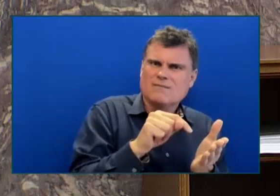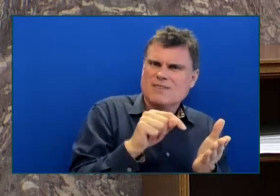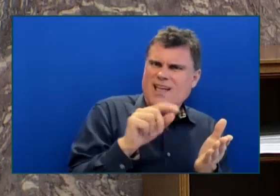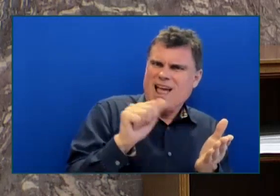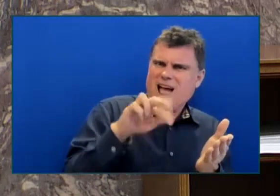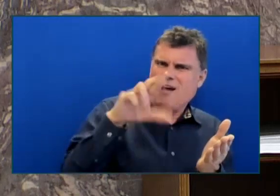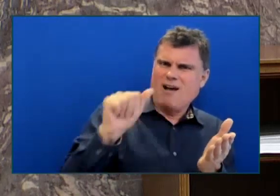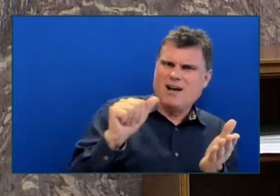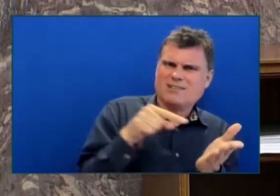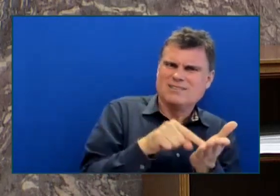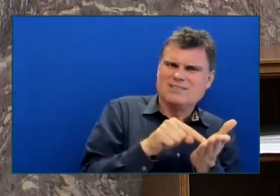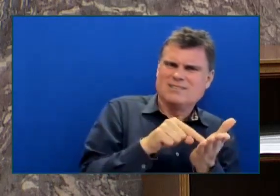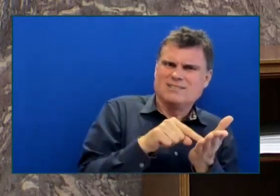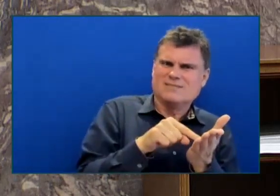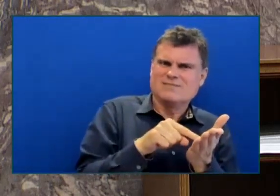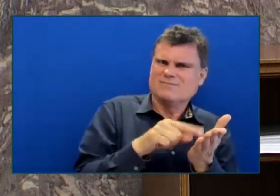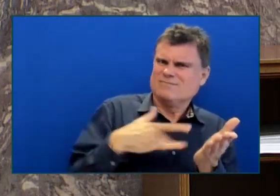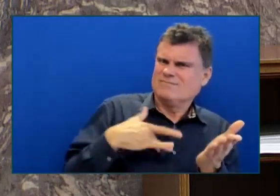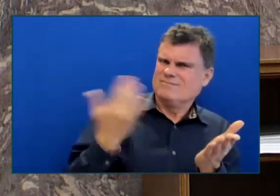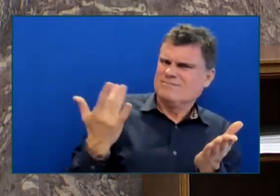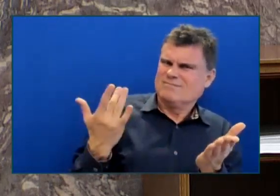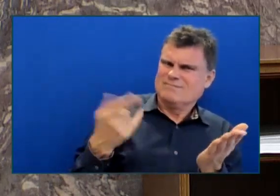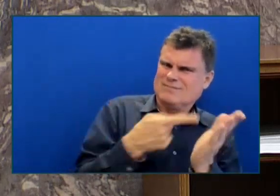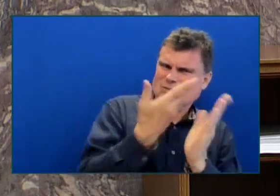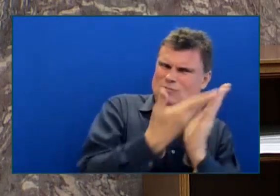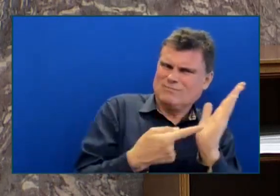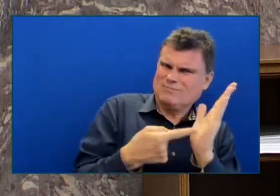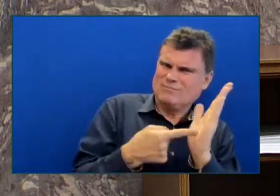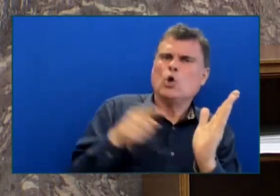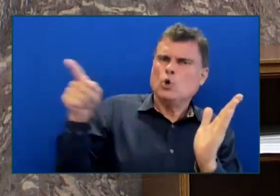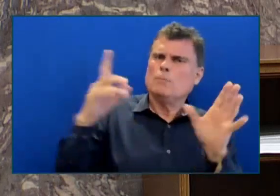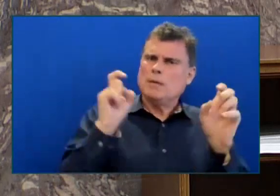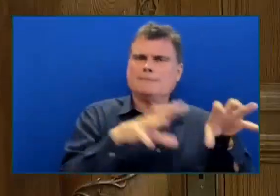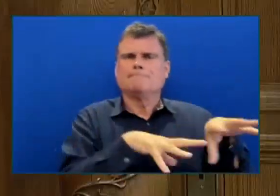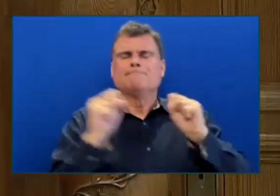for the mess that happened under his watch at BC Housing?